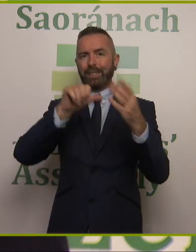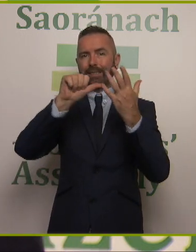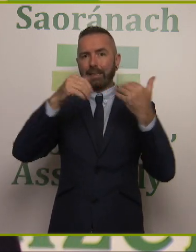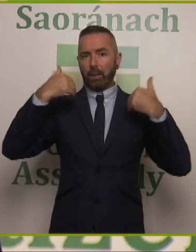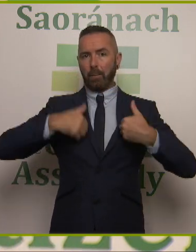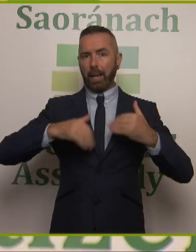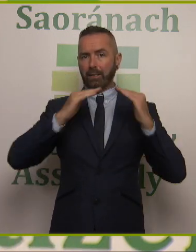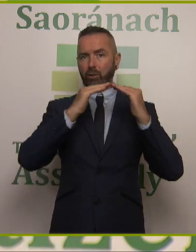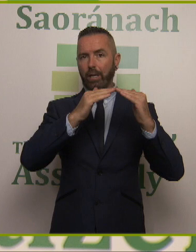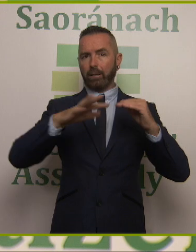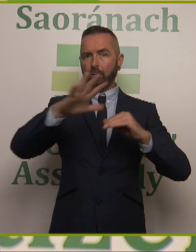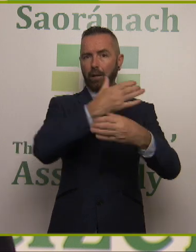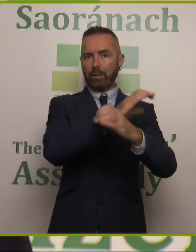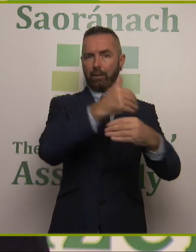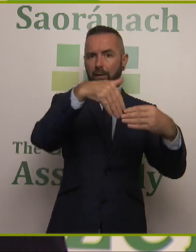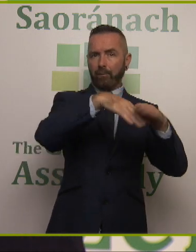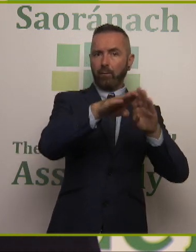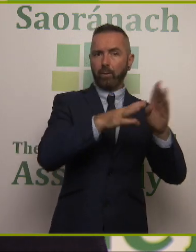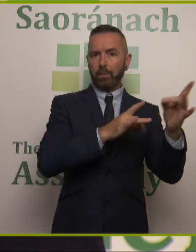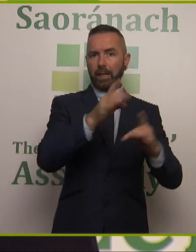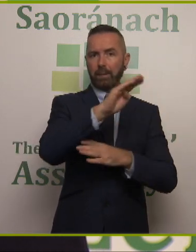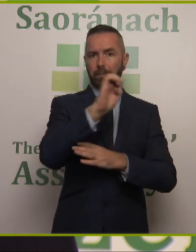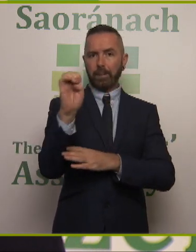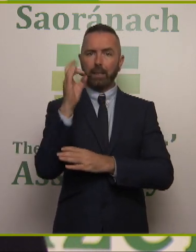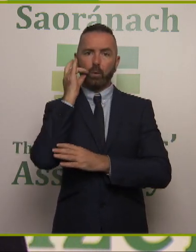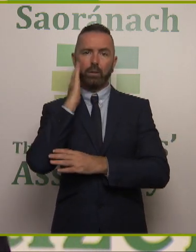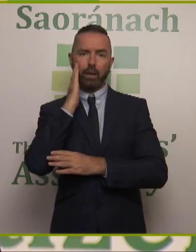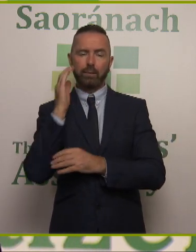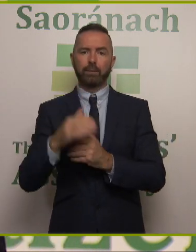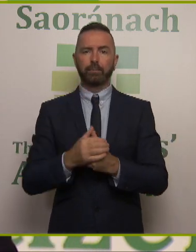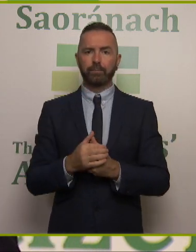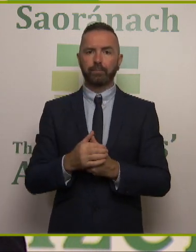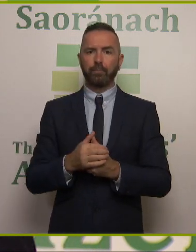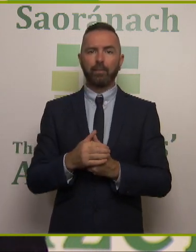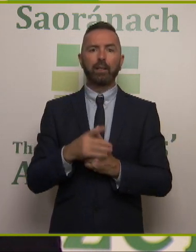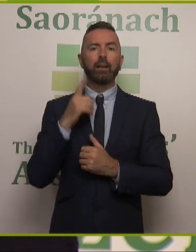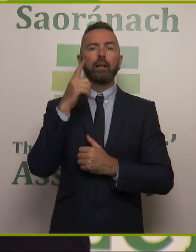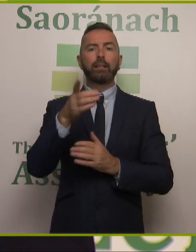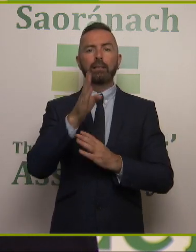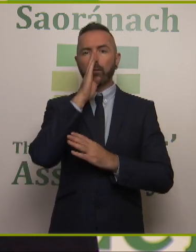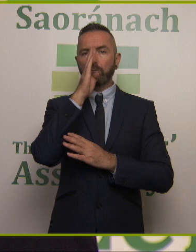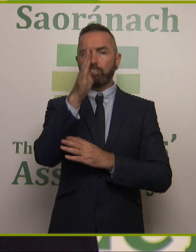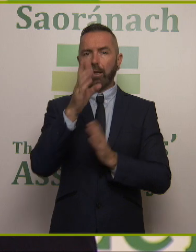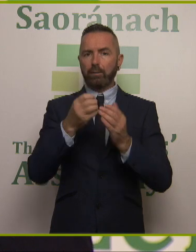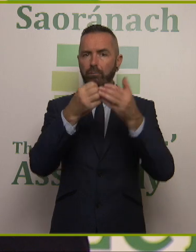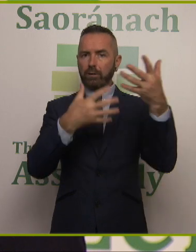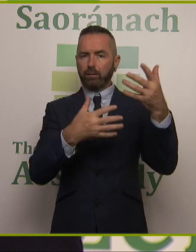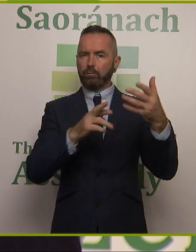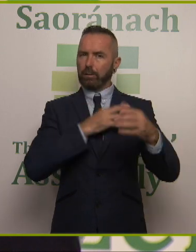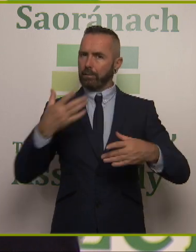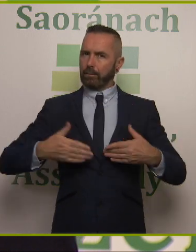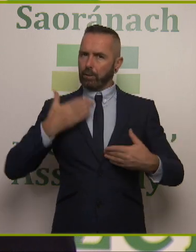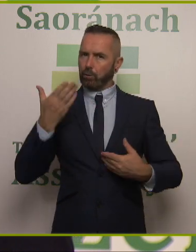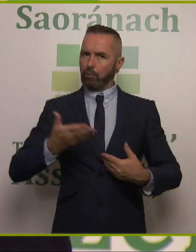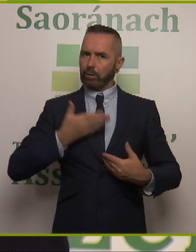across the county involved. In terms of direct results, we've been very encouraged by the reaction from the farming